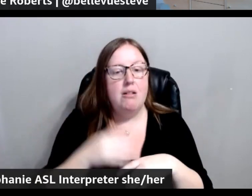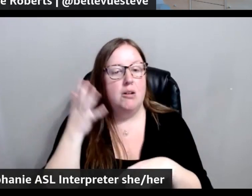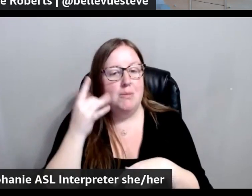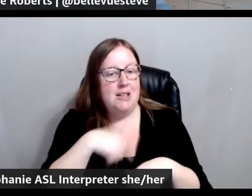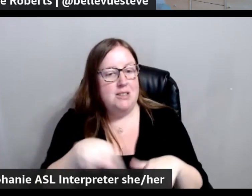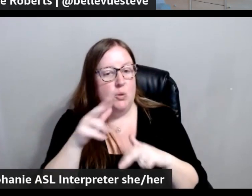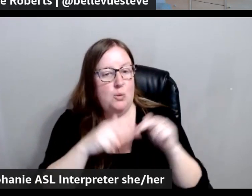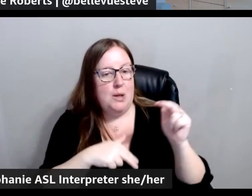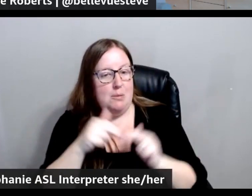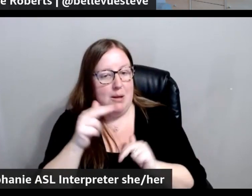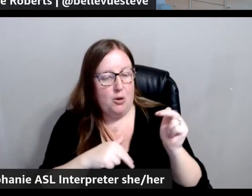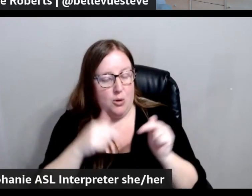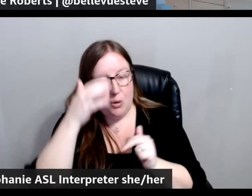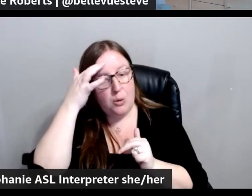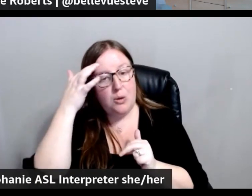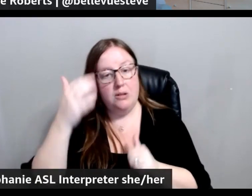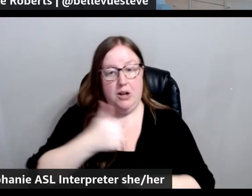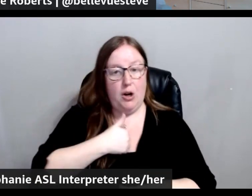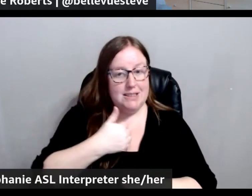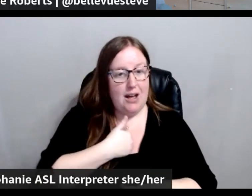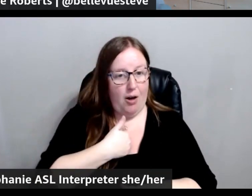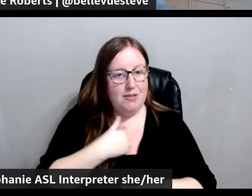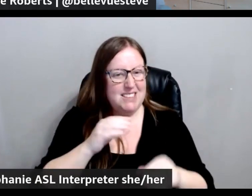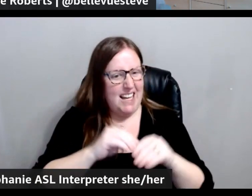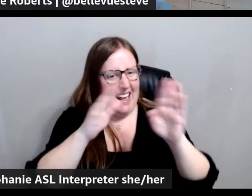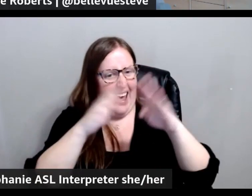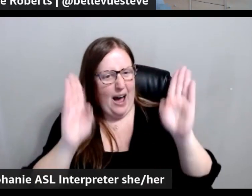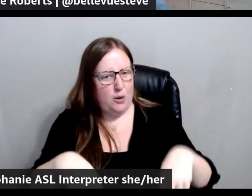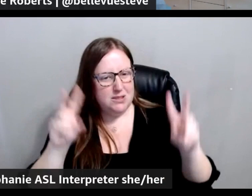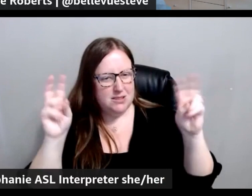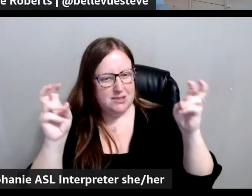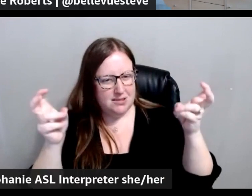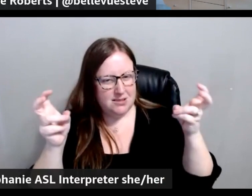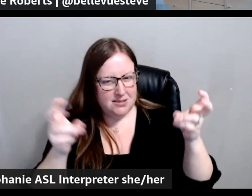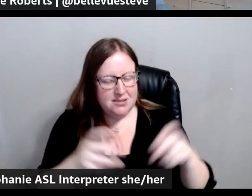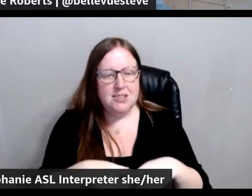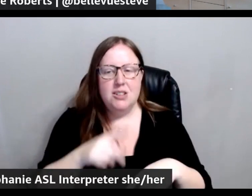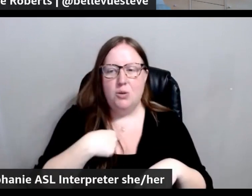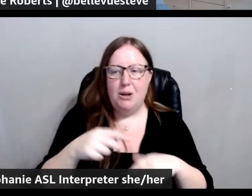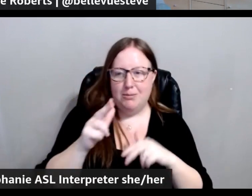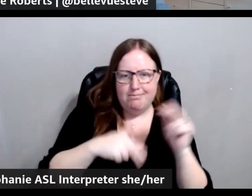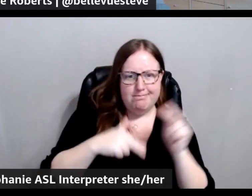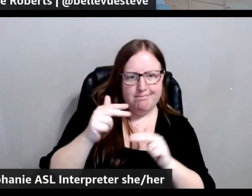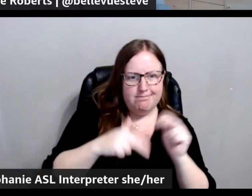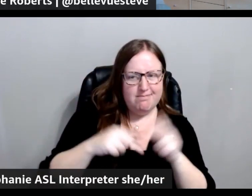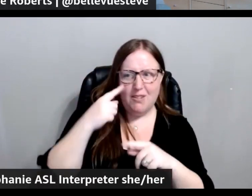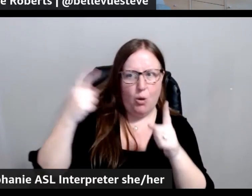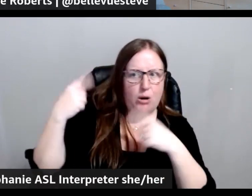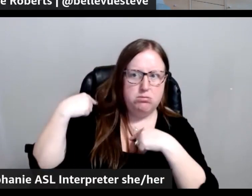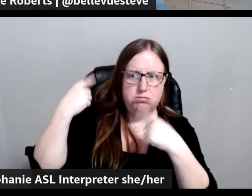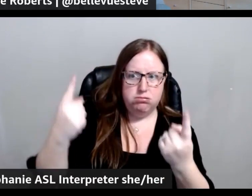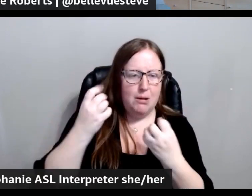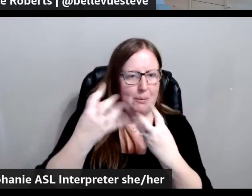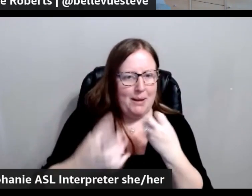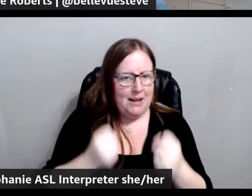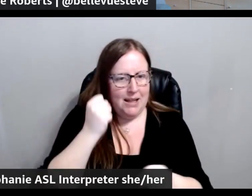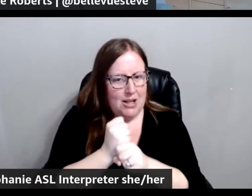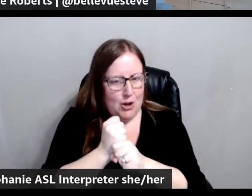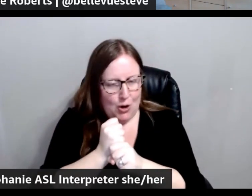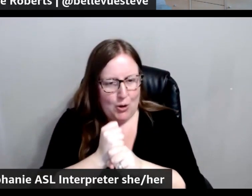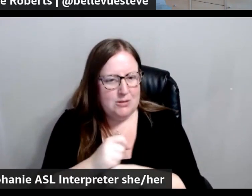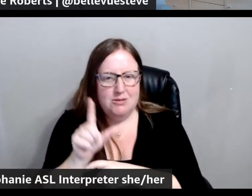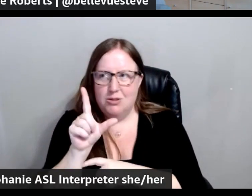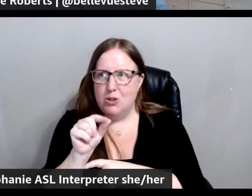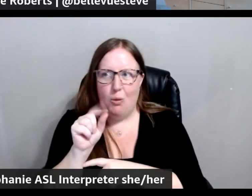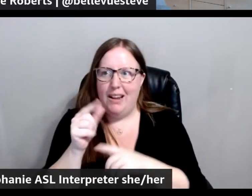build ourselves in-house, right? We've been doing this in-house for so many years, know, 20